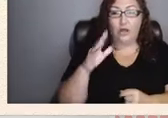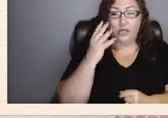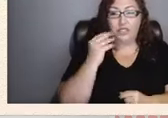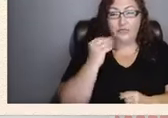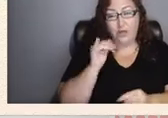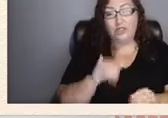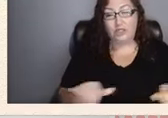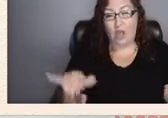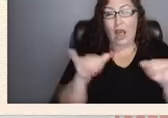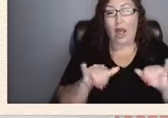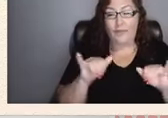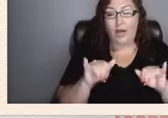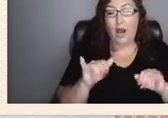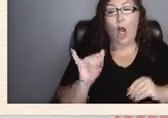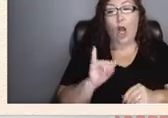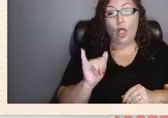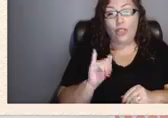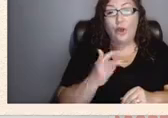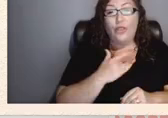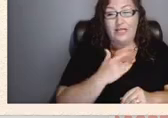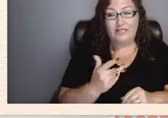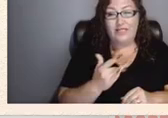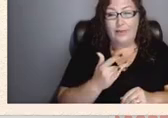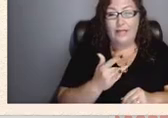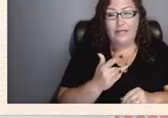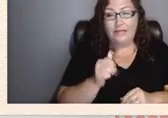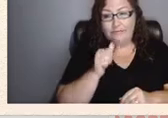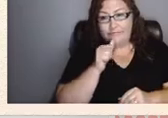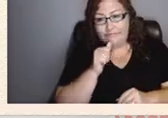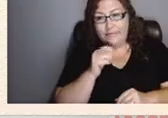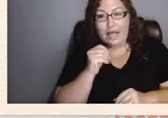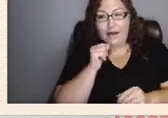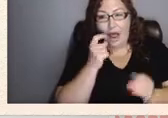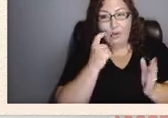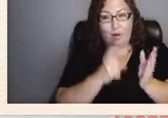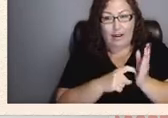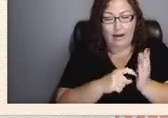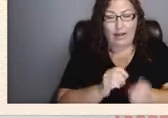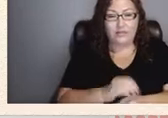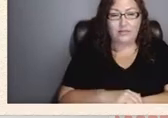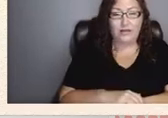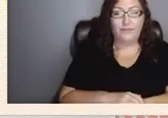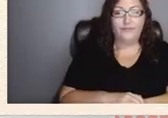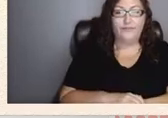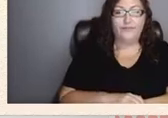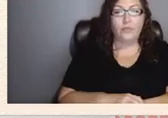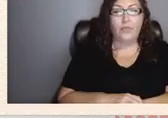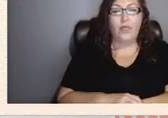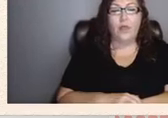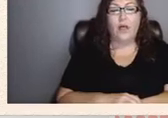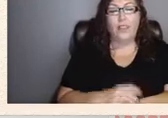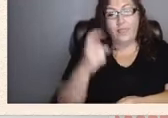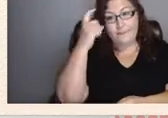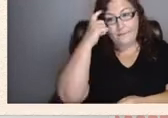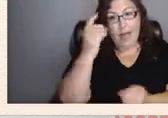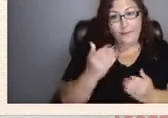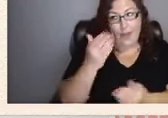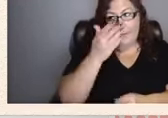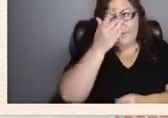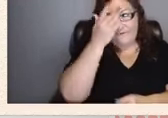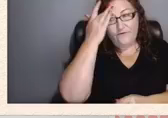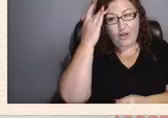although they're usually concealed and unrecognized the mind may forget these